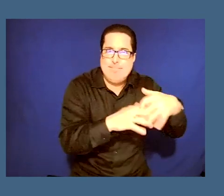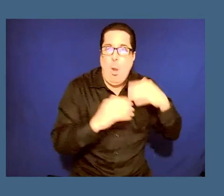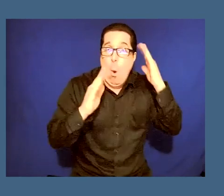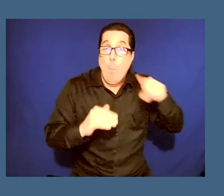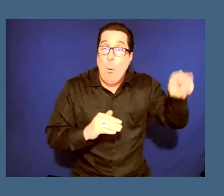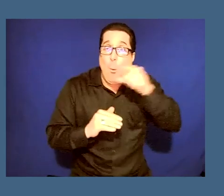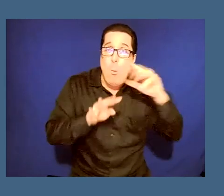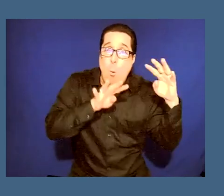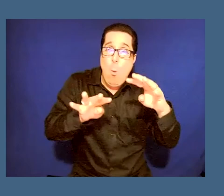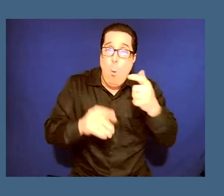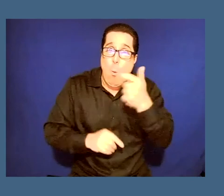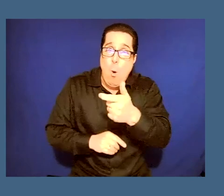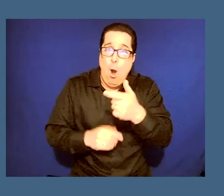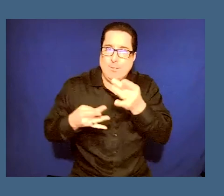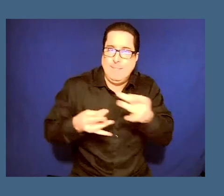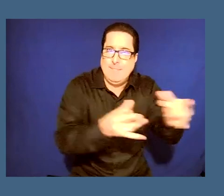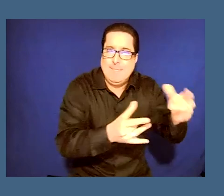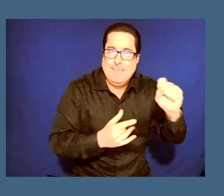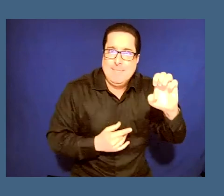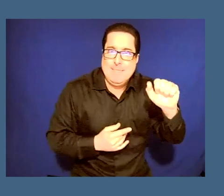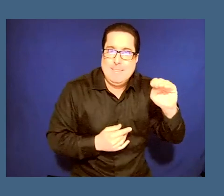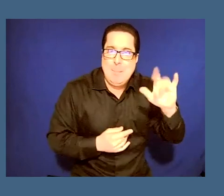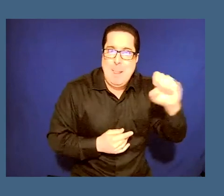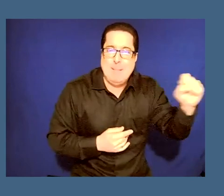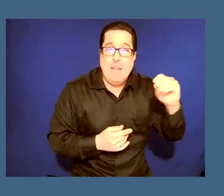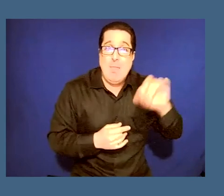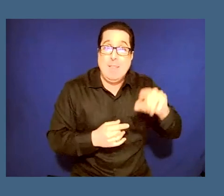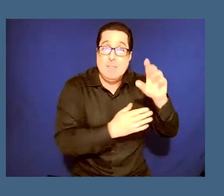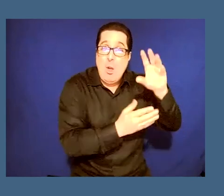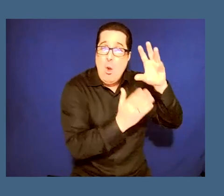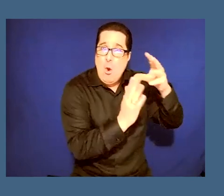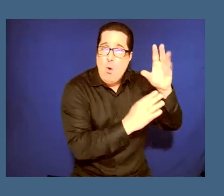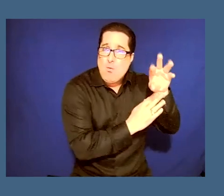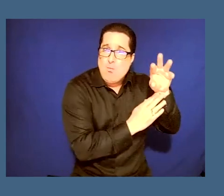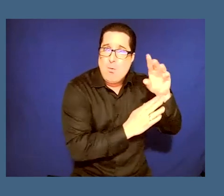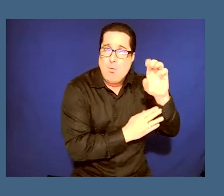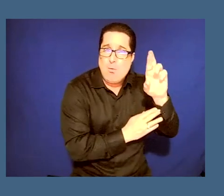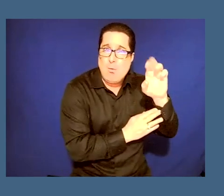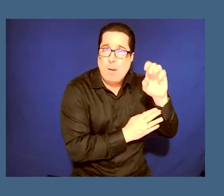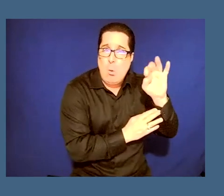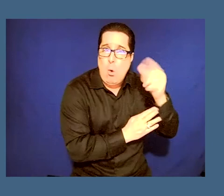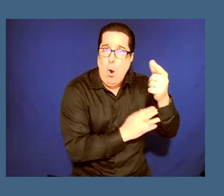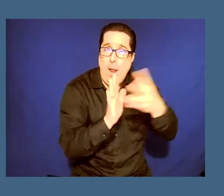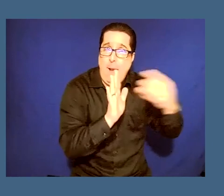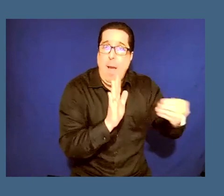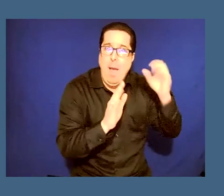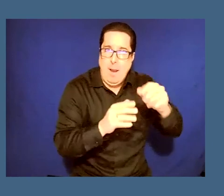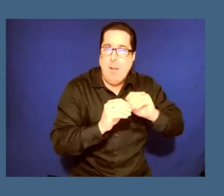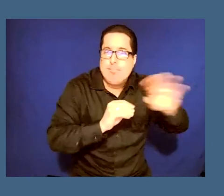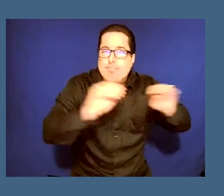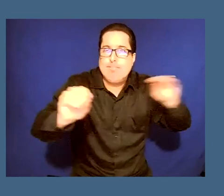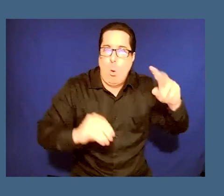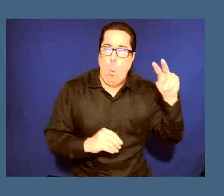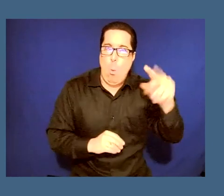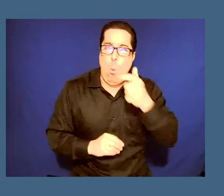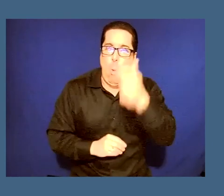um you will be able to access recordings of this event uh through eventbrite we'll send send them around um and uh you know again